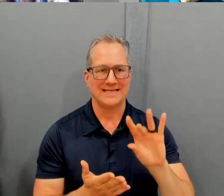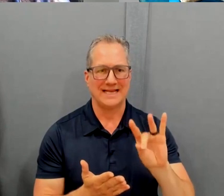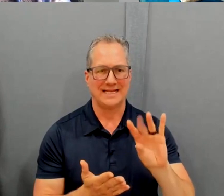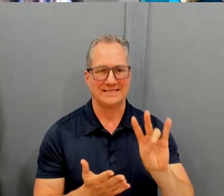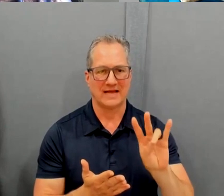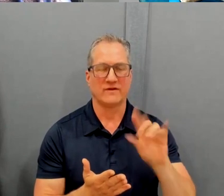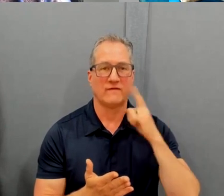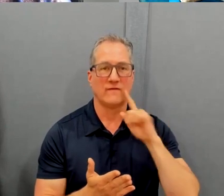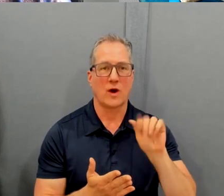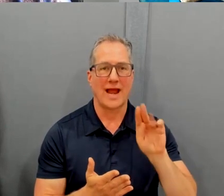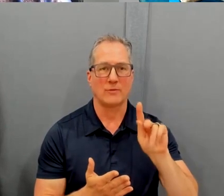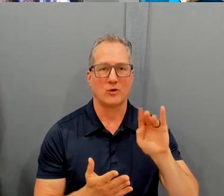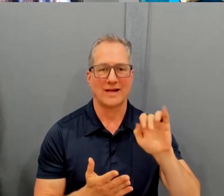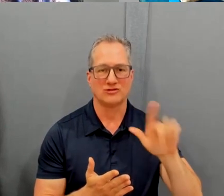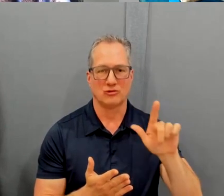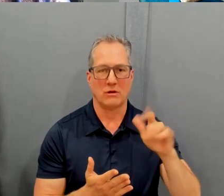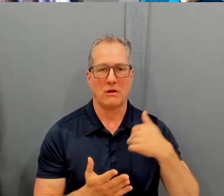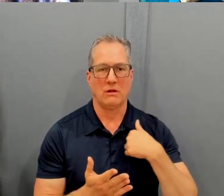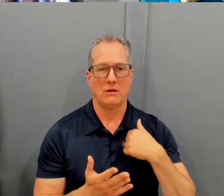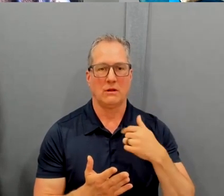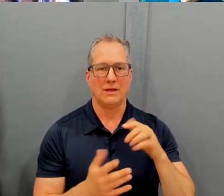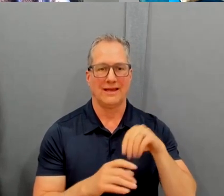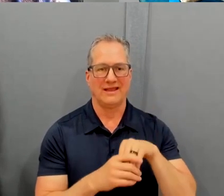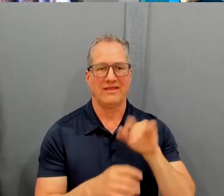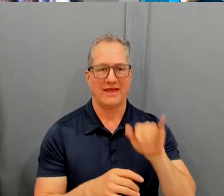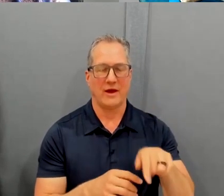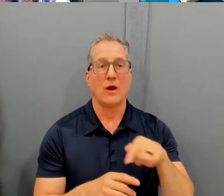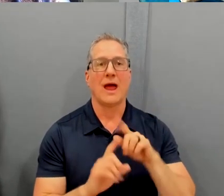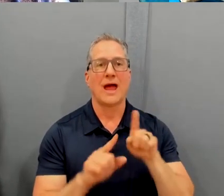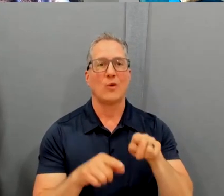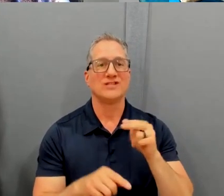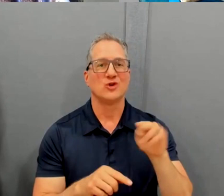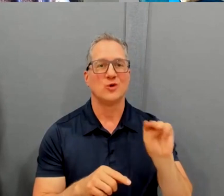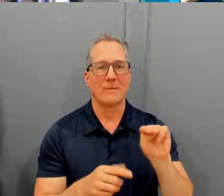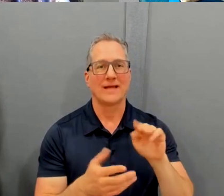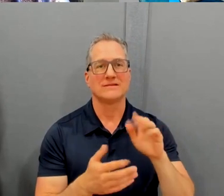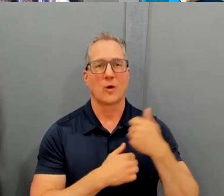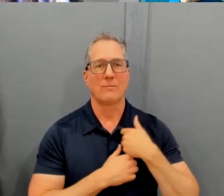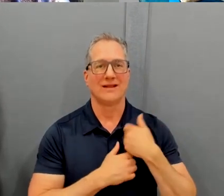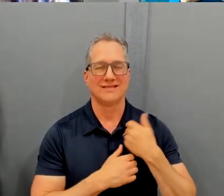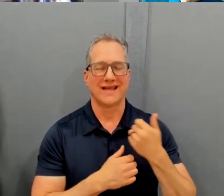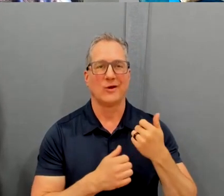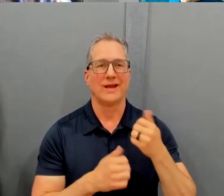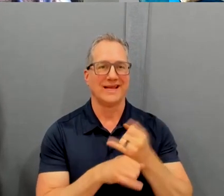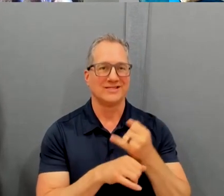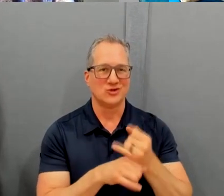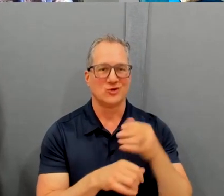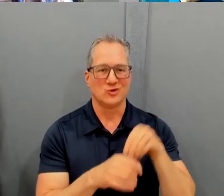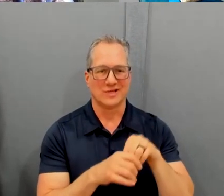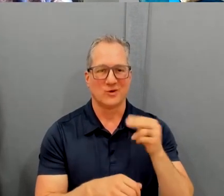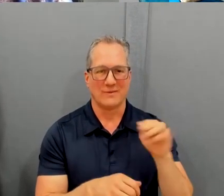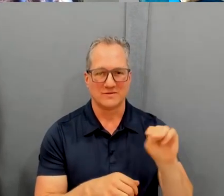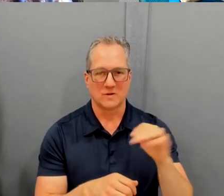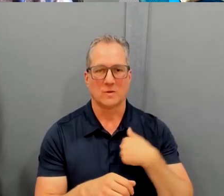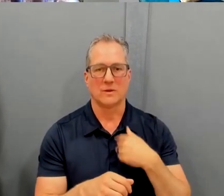Hawaiians, I went on to a military college, New Mexico Military Institute, where I got my commission as a second lieutenant. Okay. And it was part of the